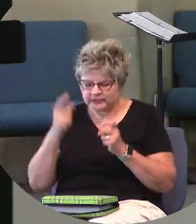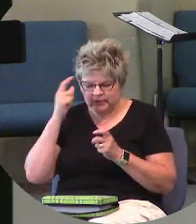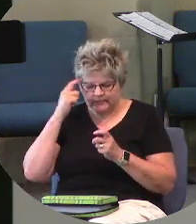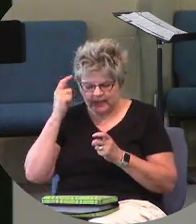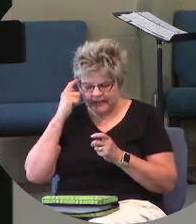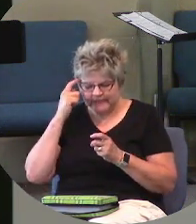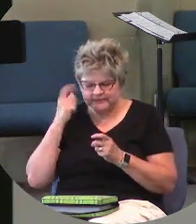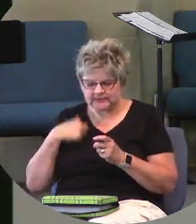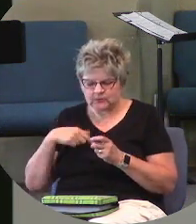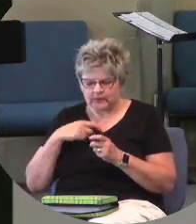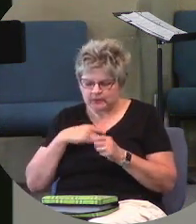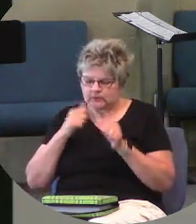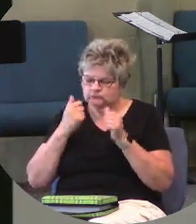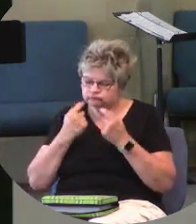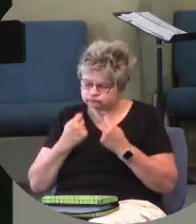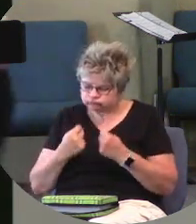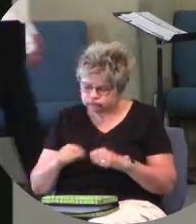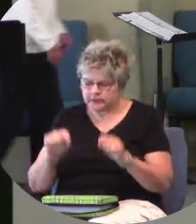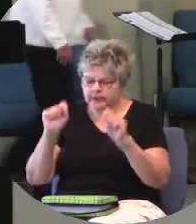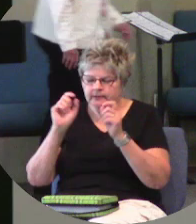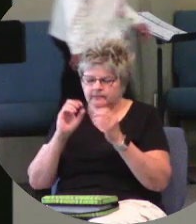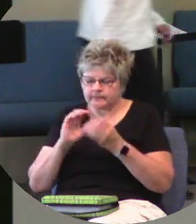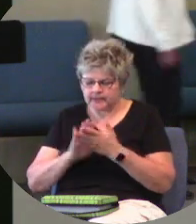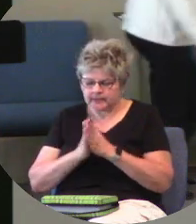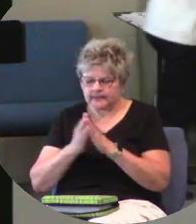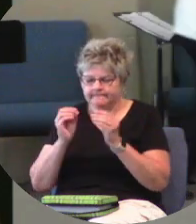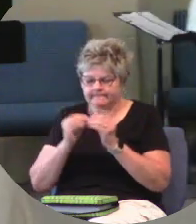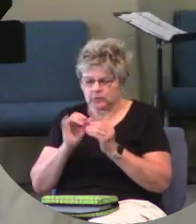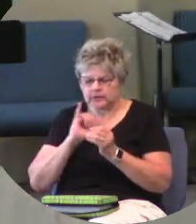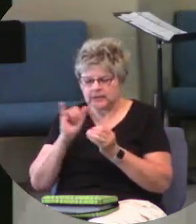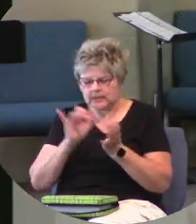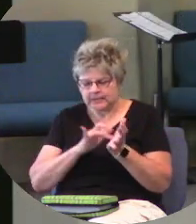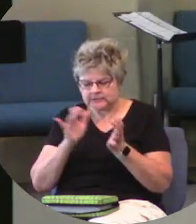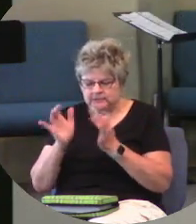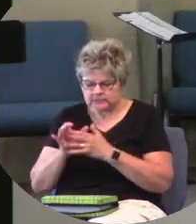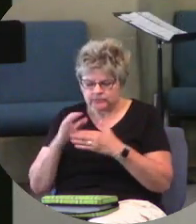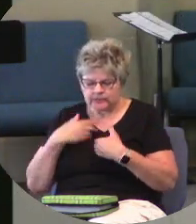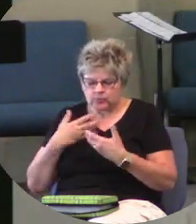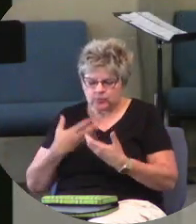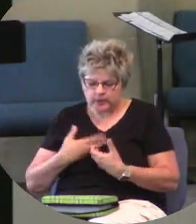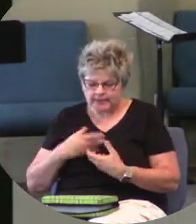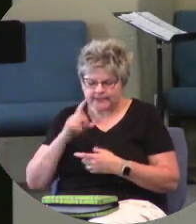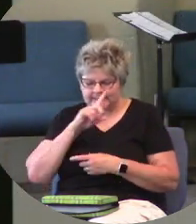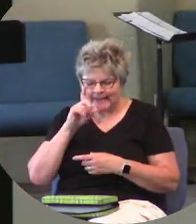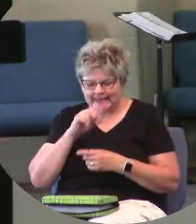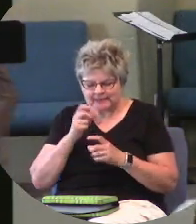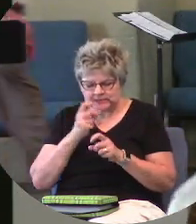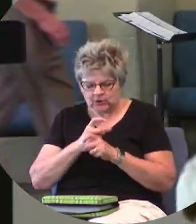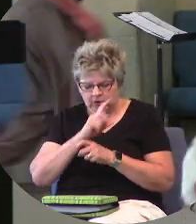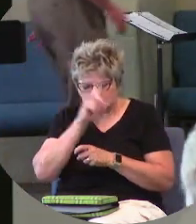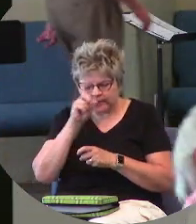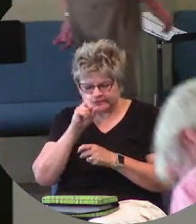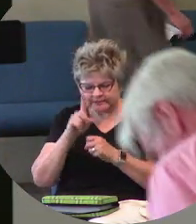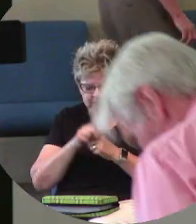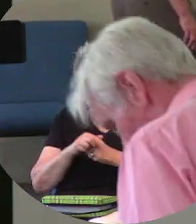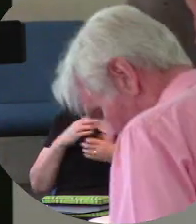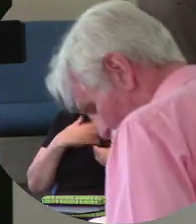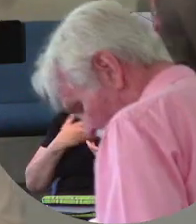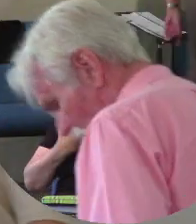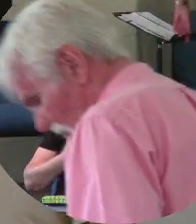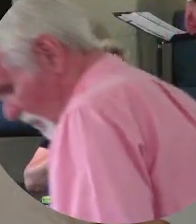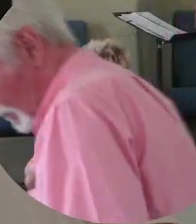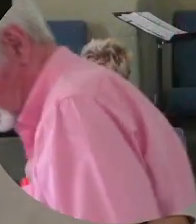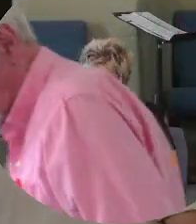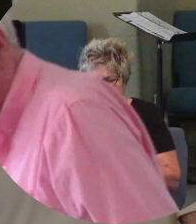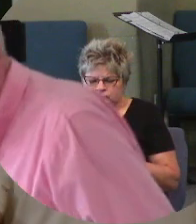strive to be more like Jesus. Father, to be willing to ask the hard questions, to admit the hard